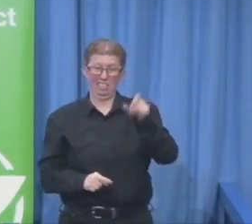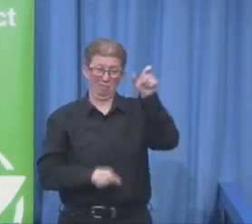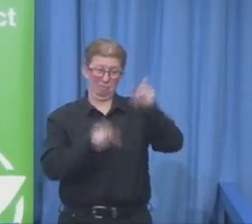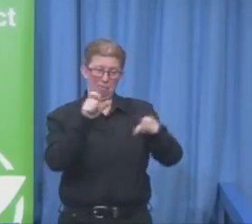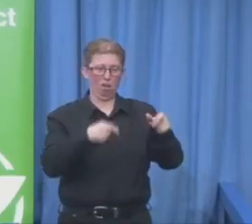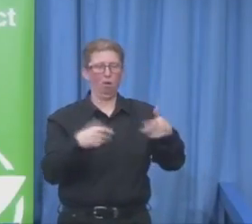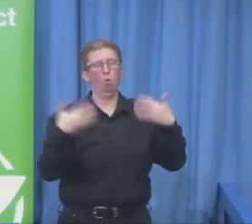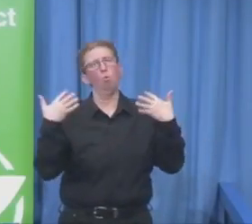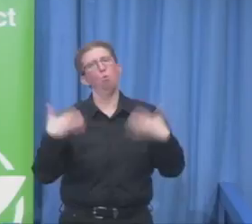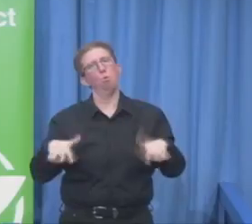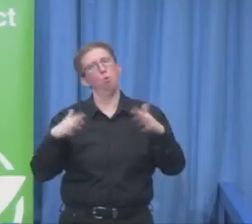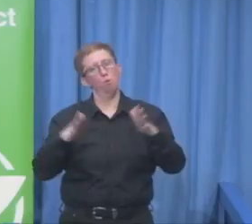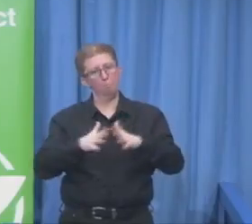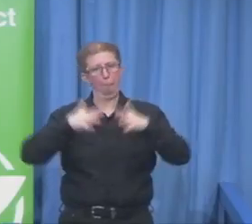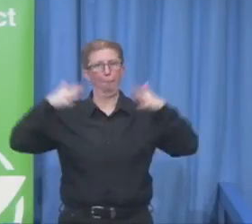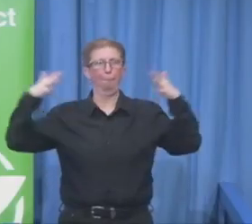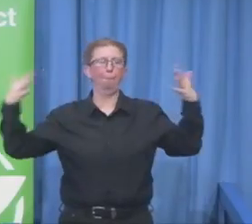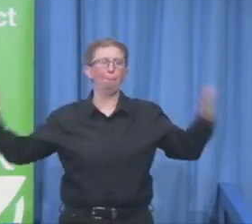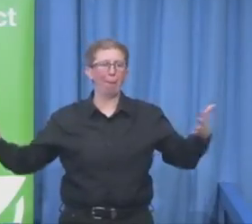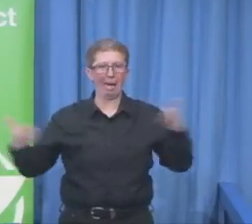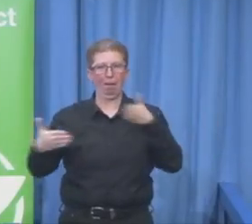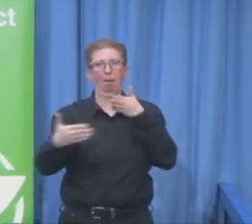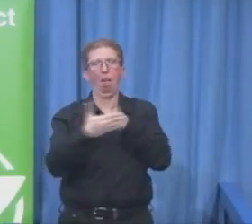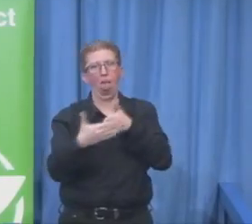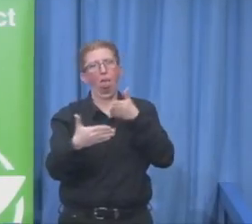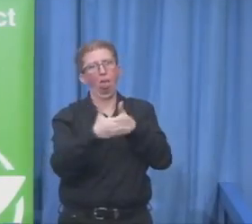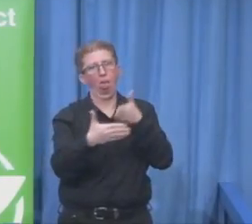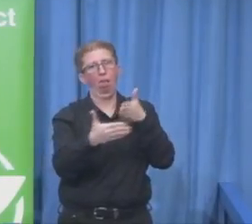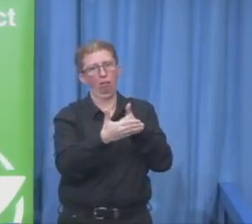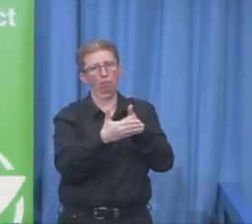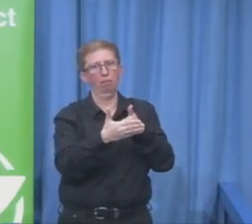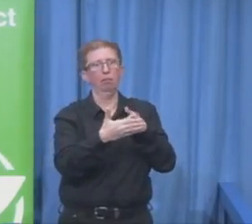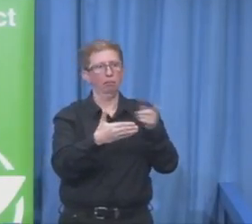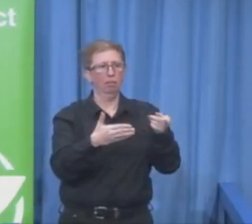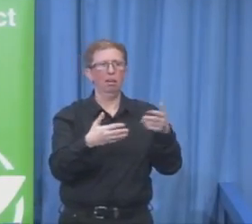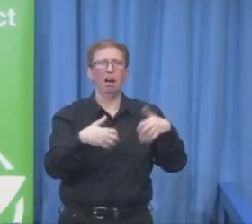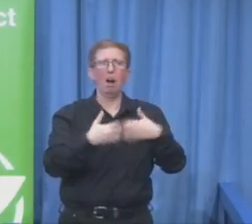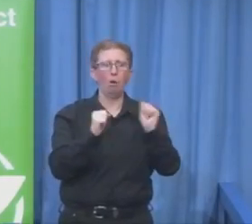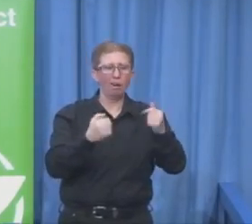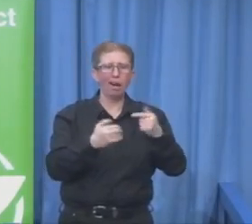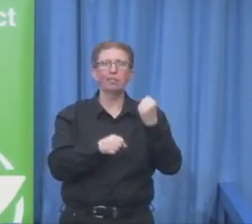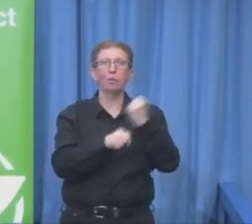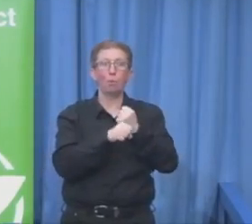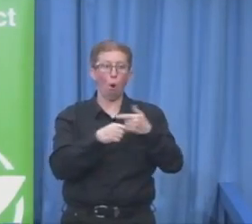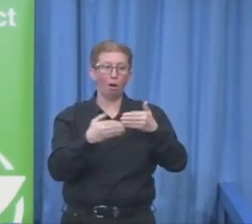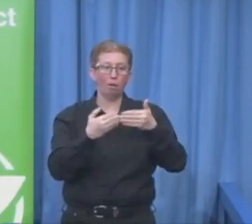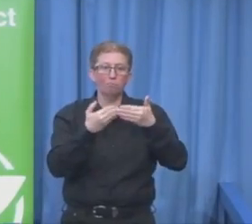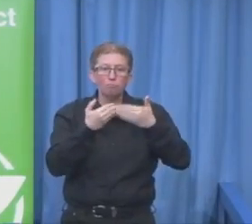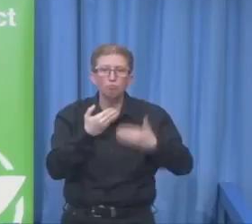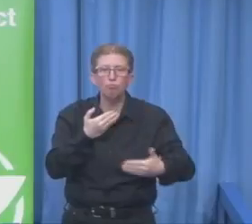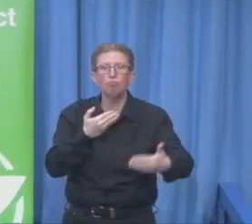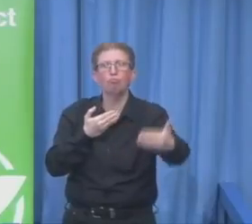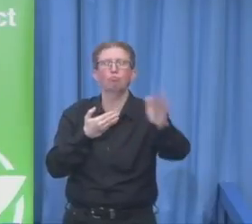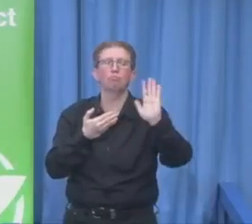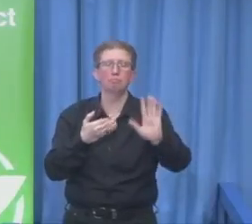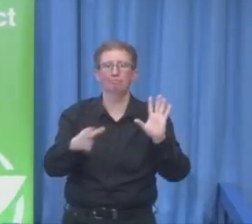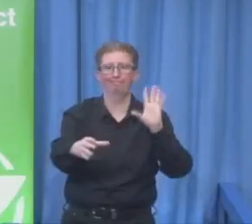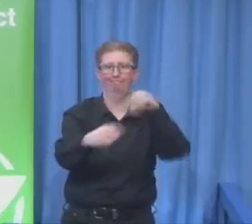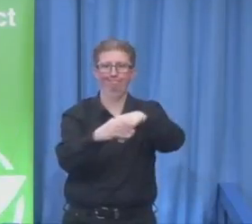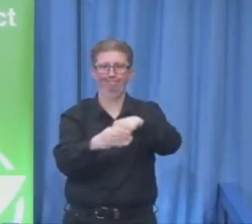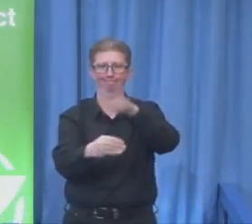I hope this discussion will be able to highlight some existing pathways, hopefully